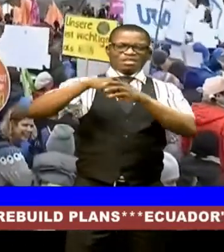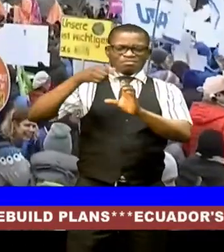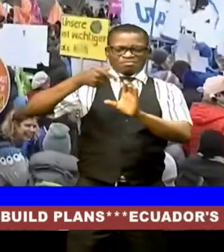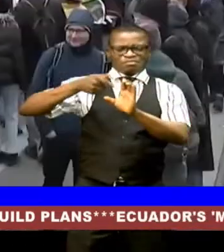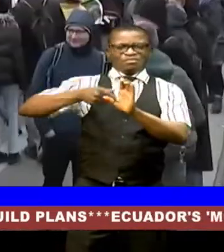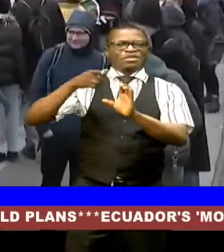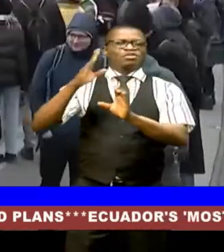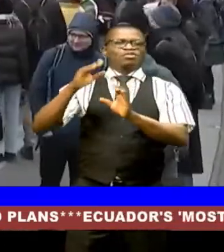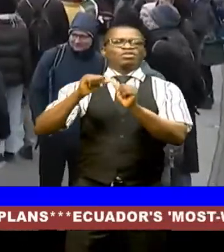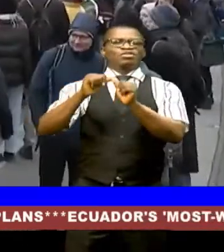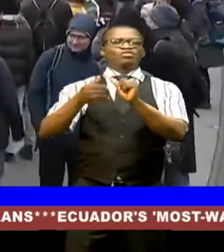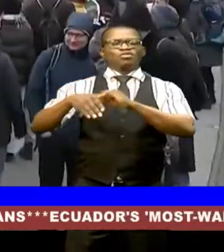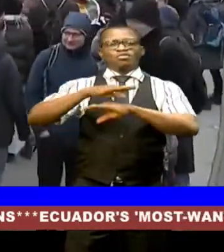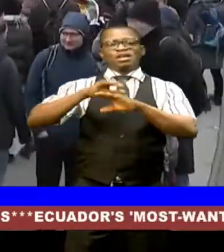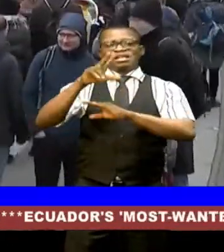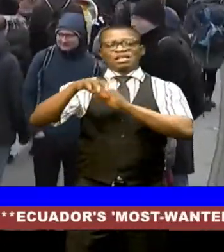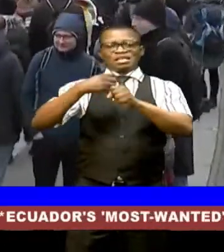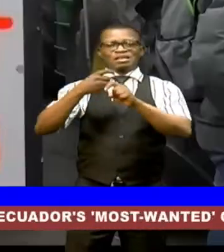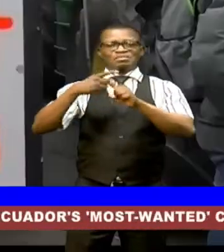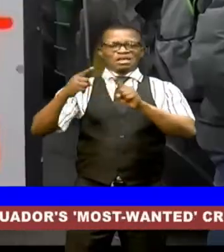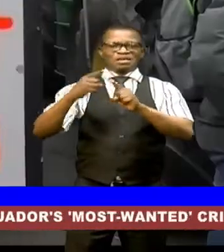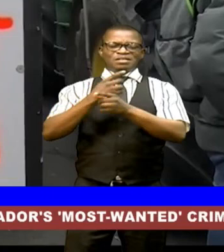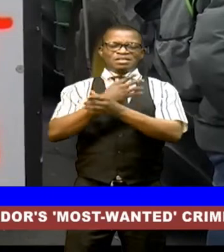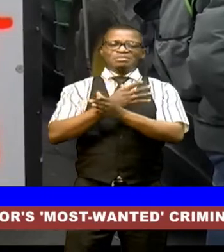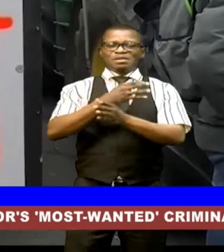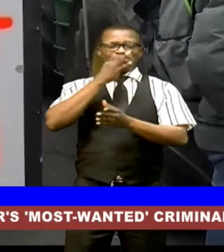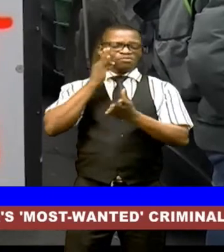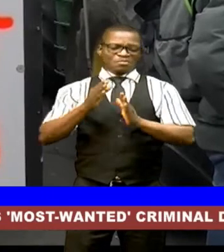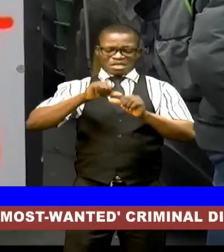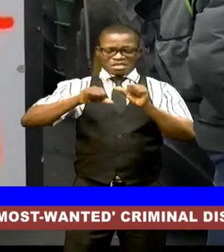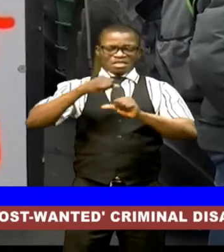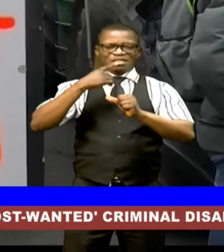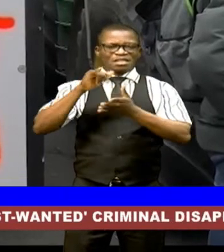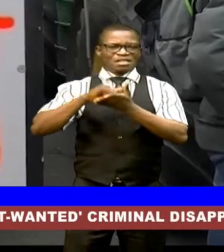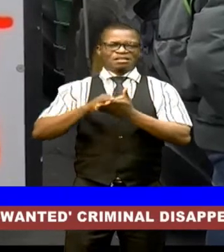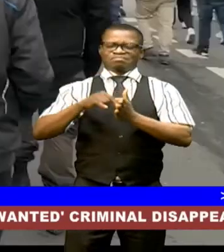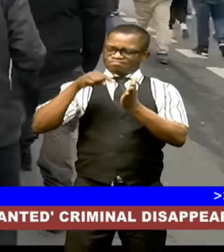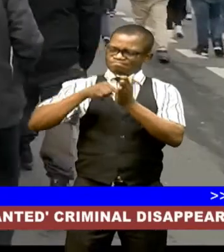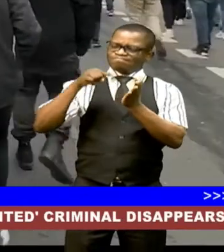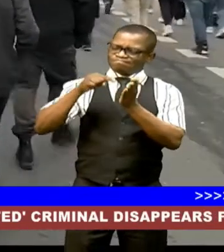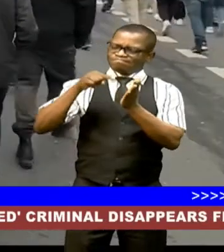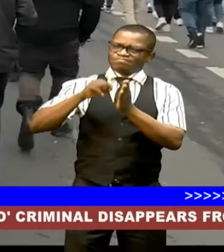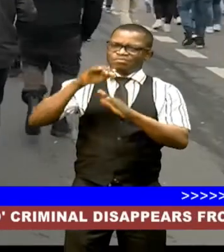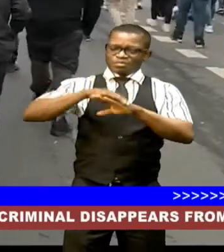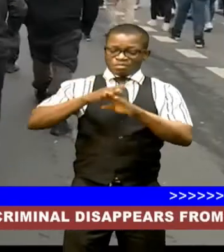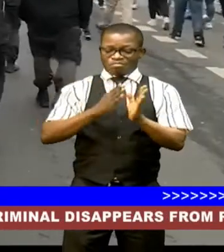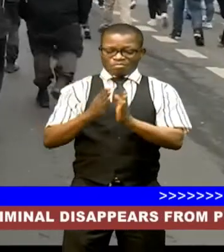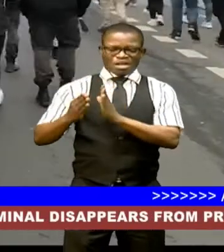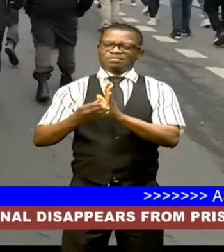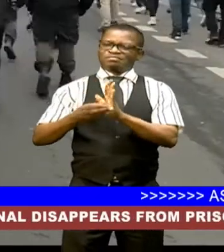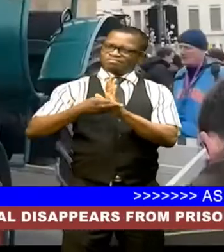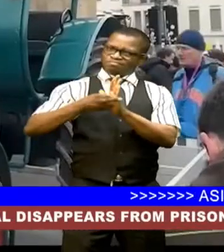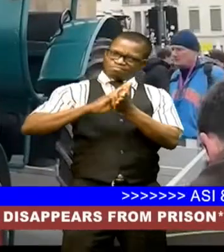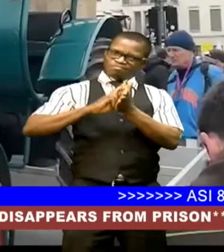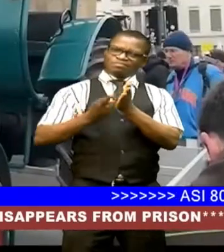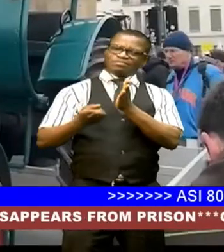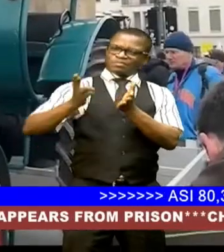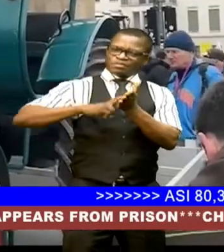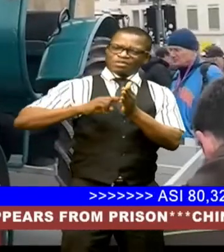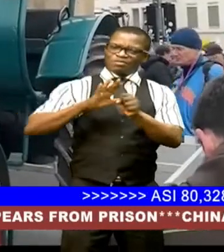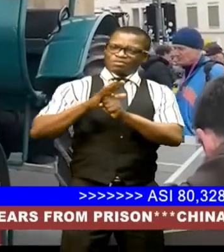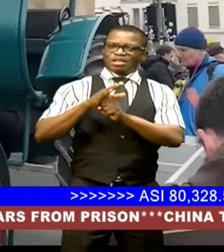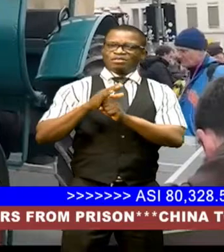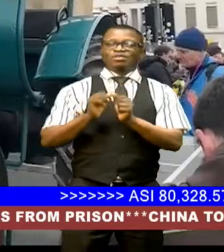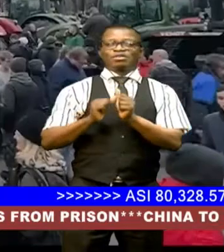over three years but the german farmers association said it was still insisting on the plans being reversed fully and will go